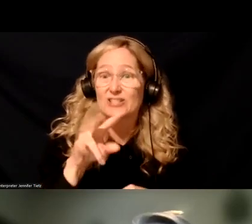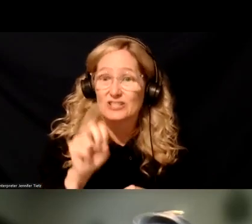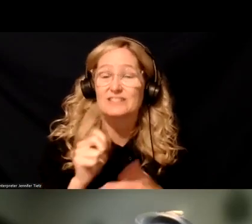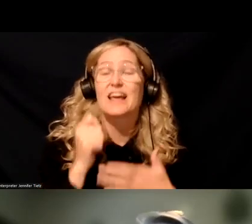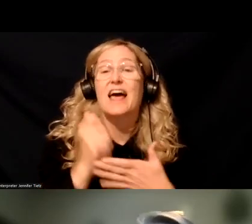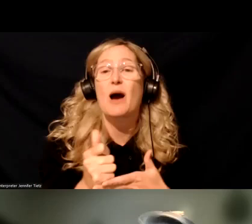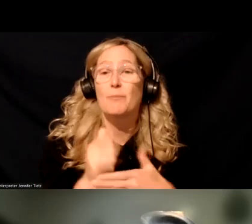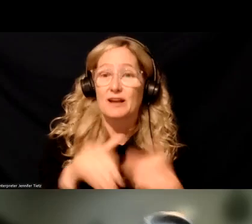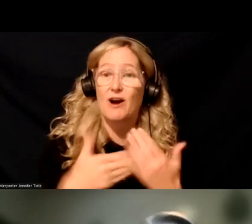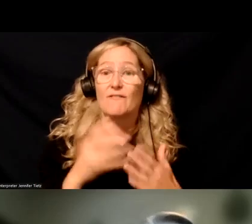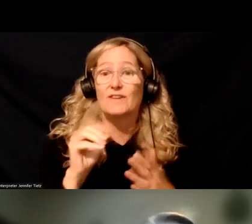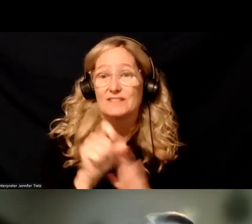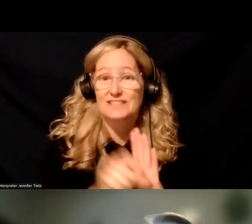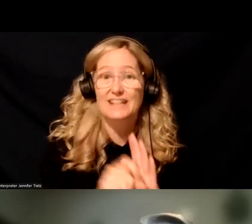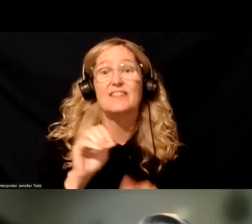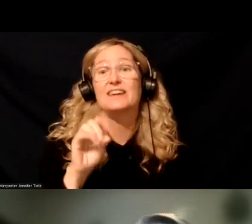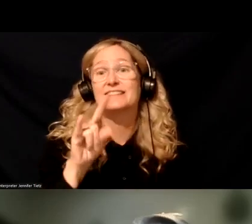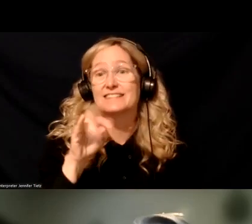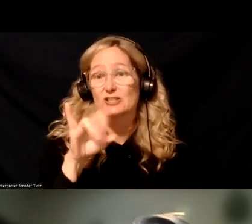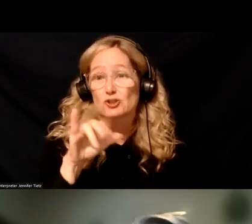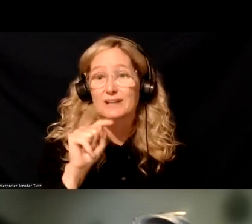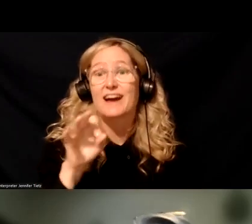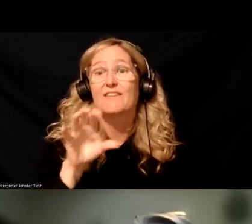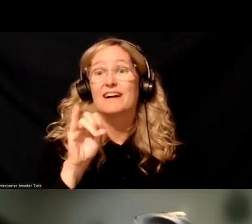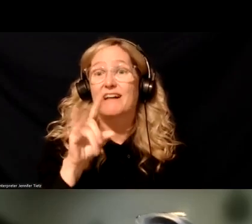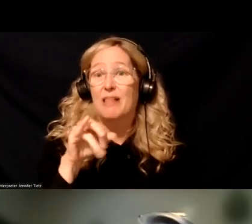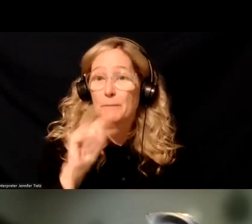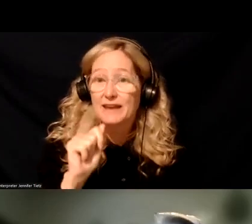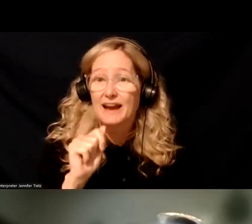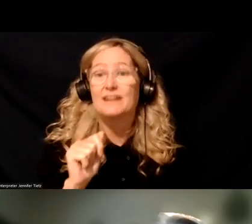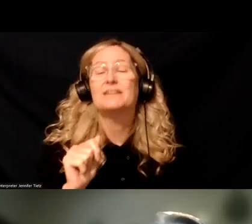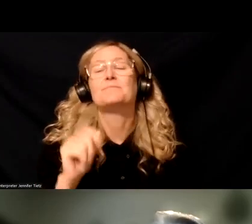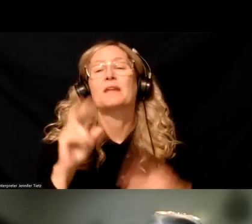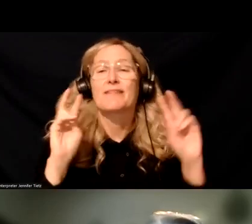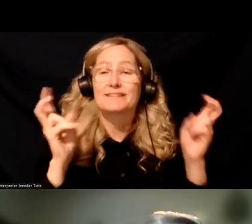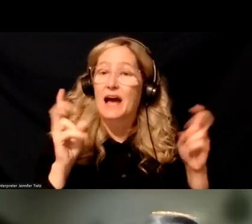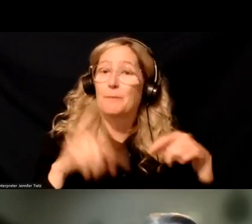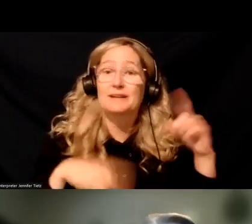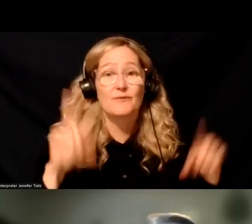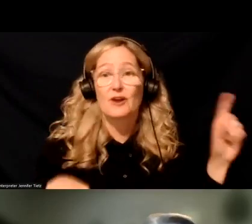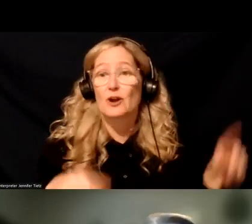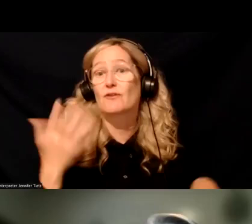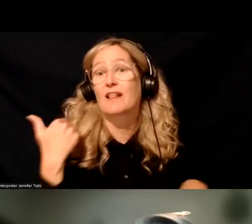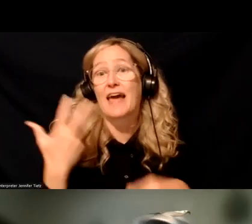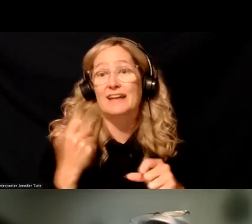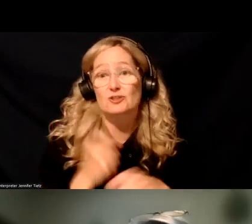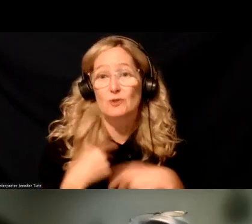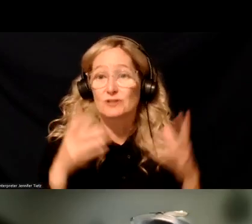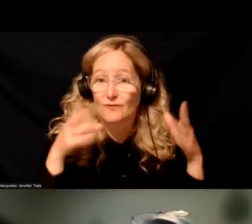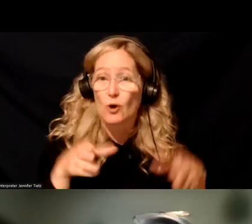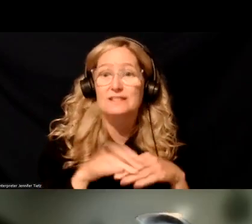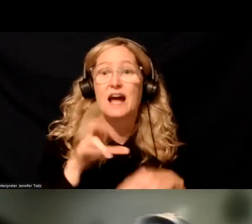territories, and the District of Columbia. So over the years, the topics have varied, but for the past three years, um, they have focused on